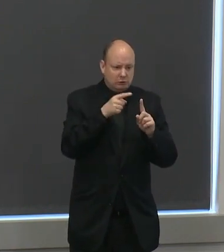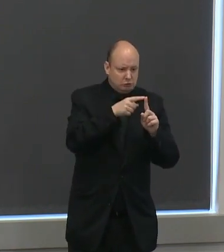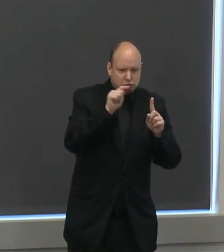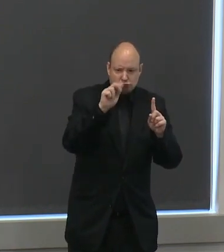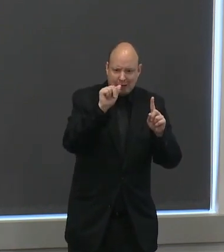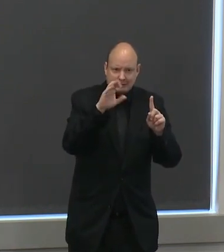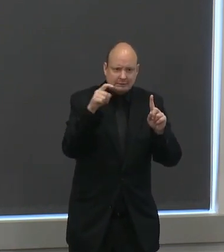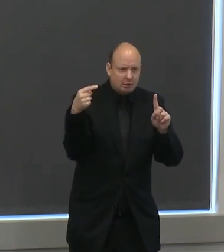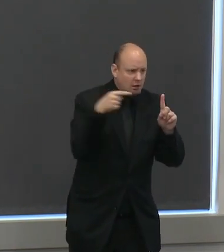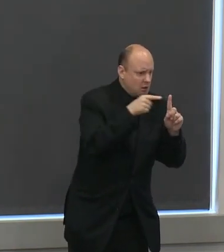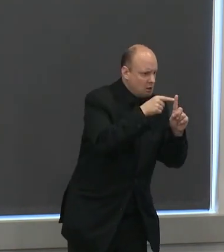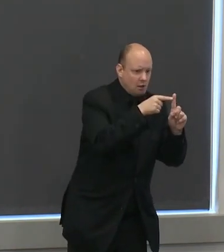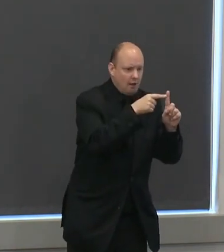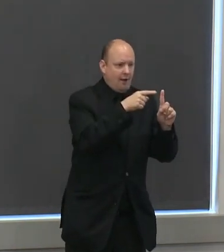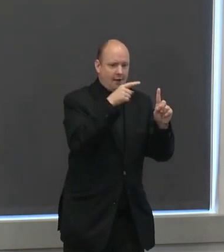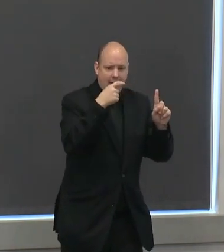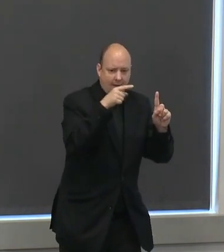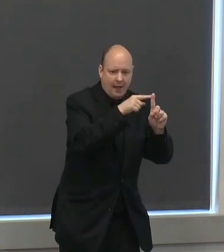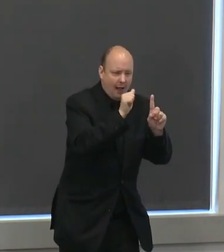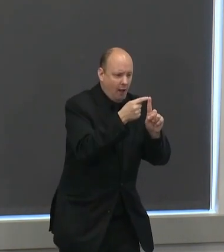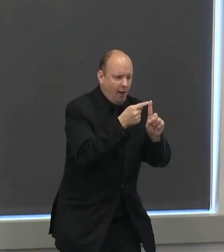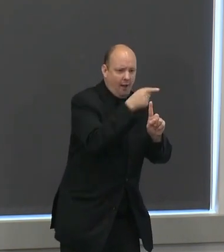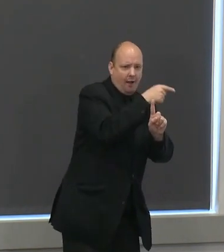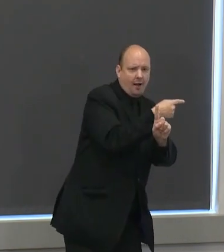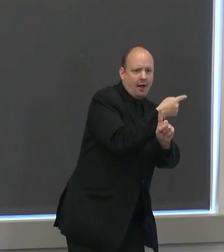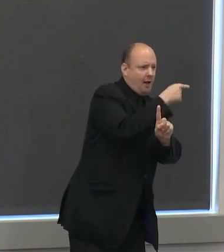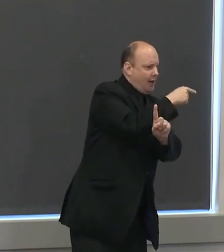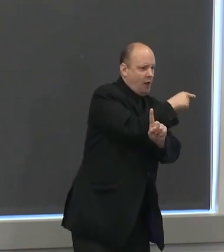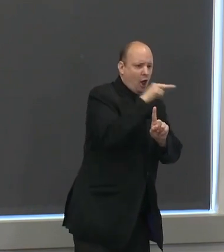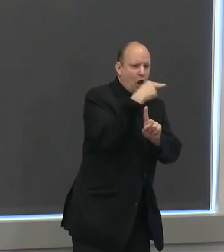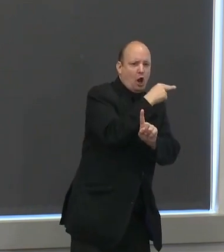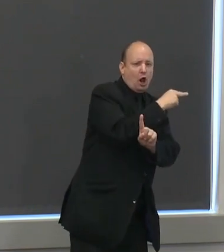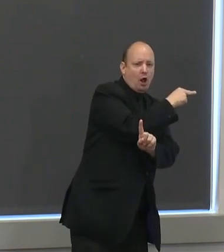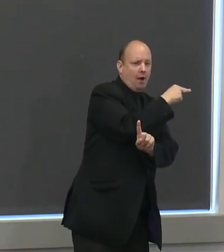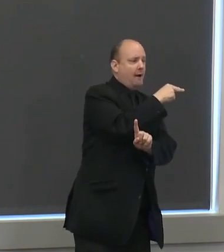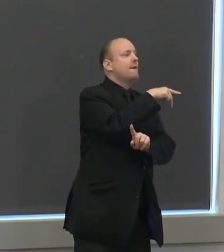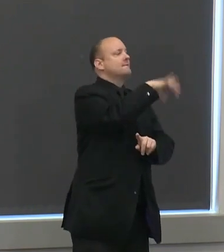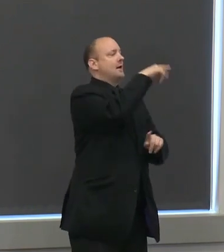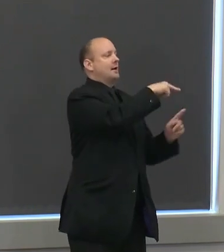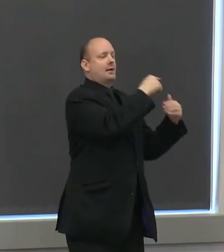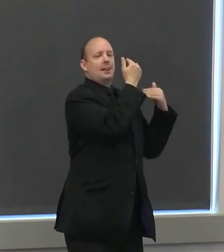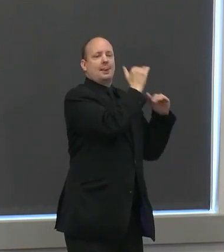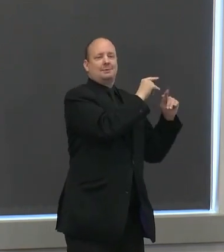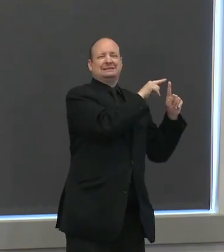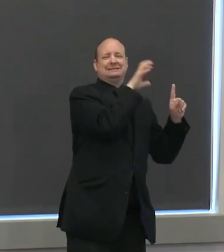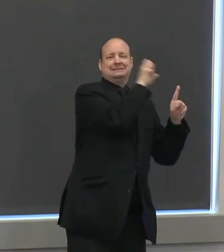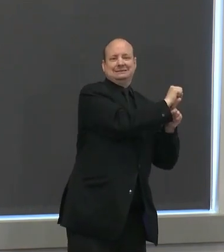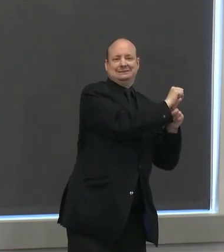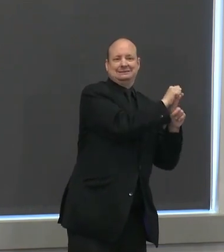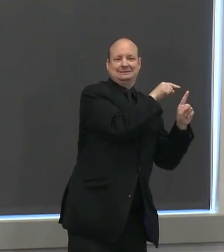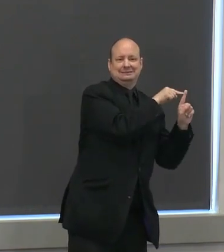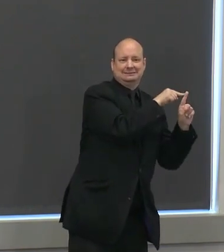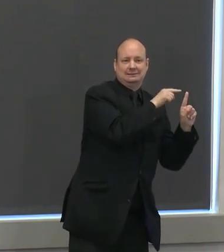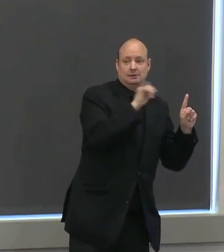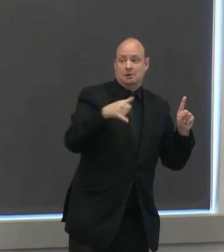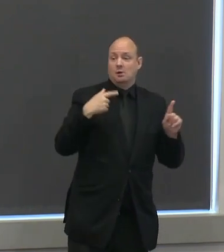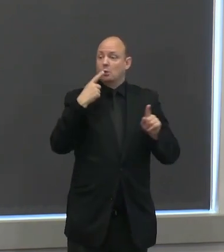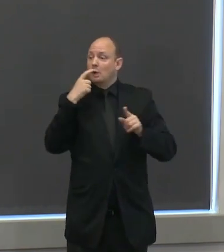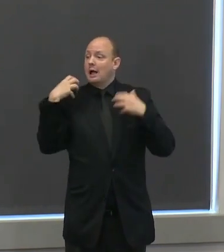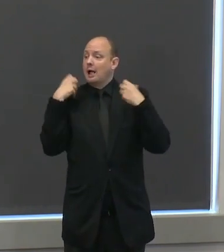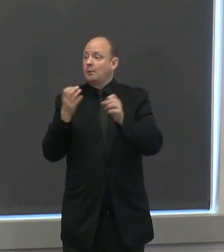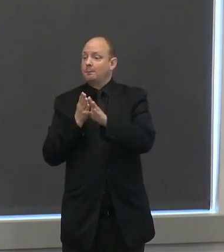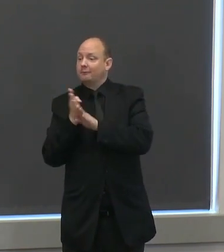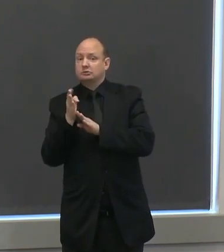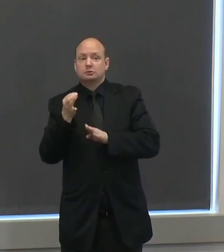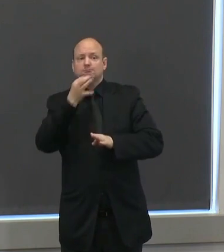quickly and widely our public health professionals are trained to do this and we will be staffing up